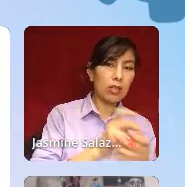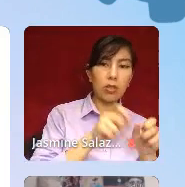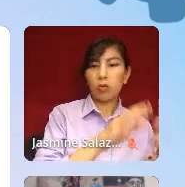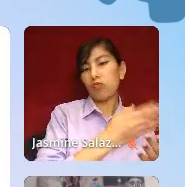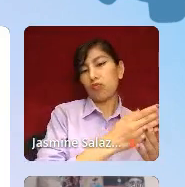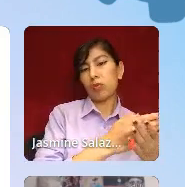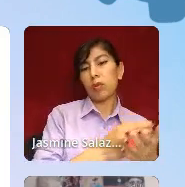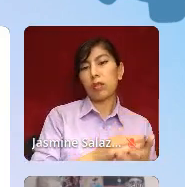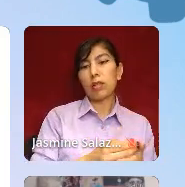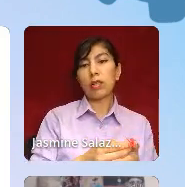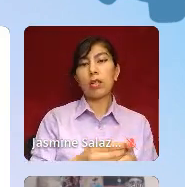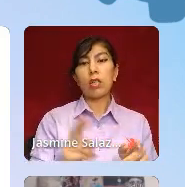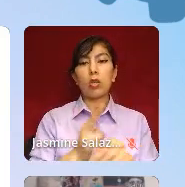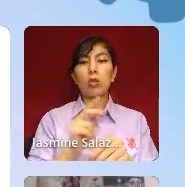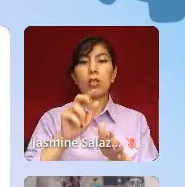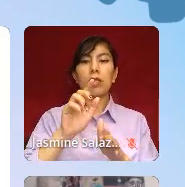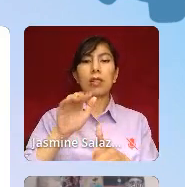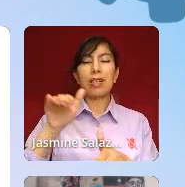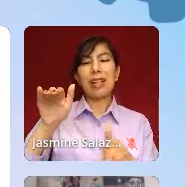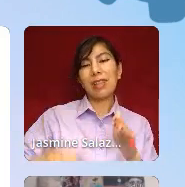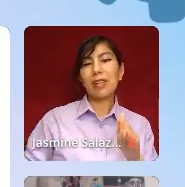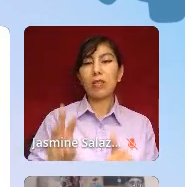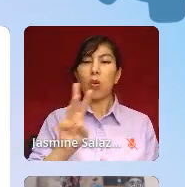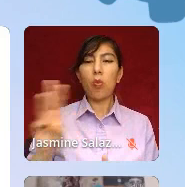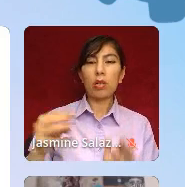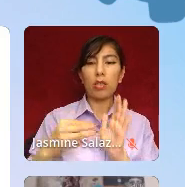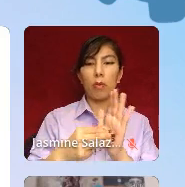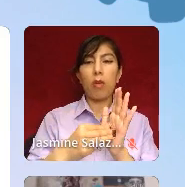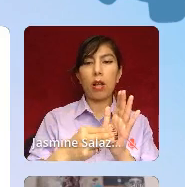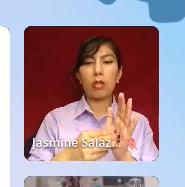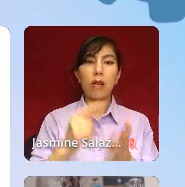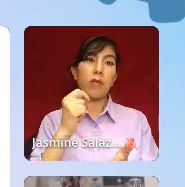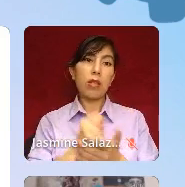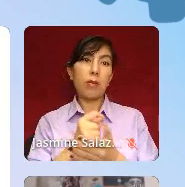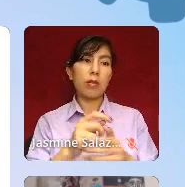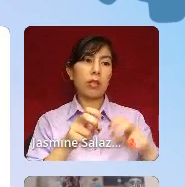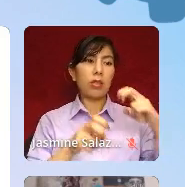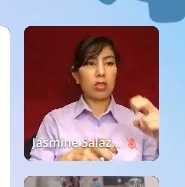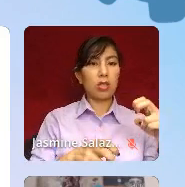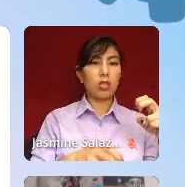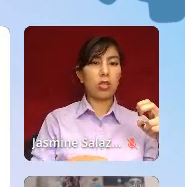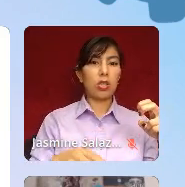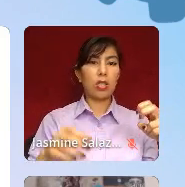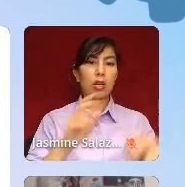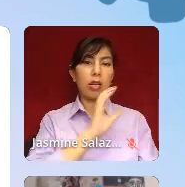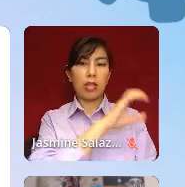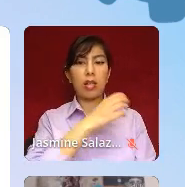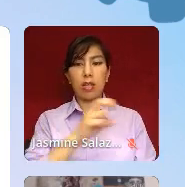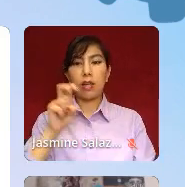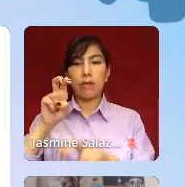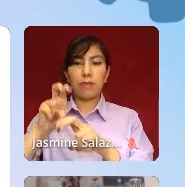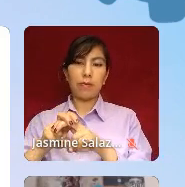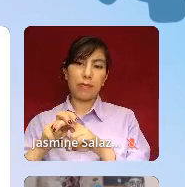of a Western model of the therapist in the chair and the client on the couch. So that's Karis.